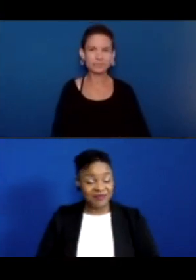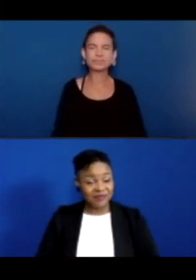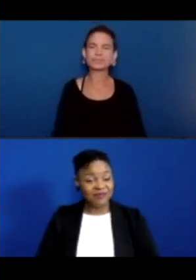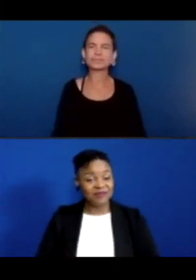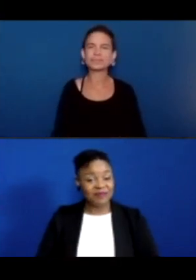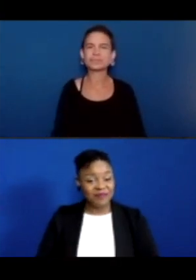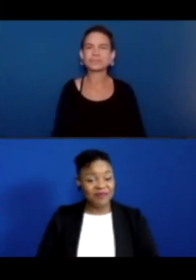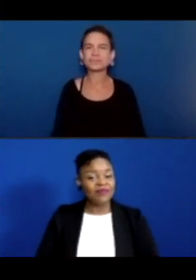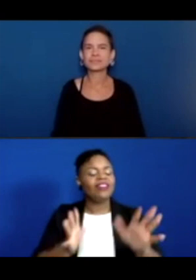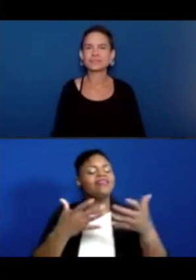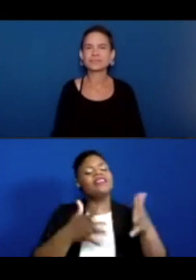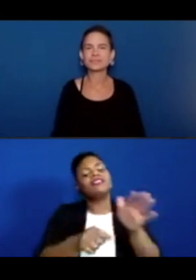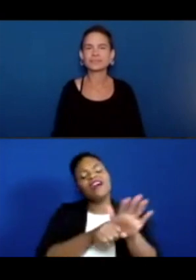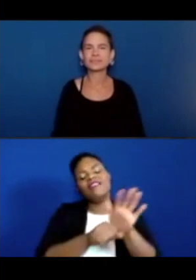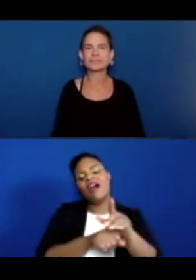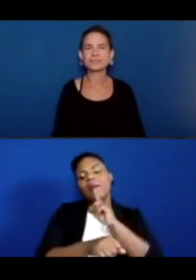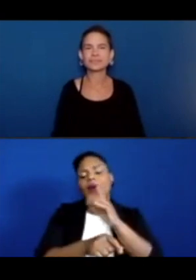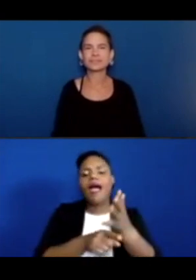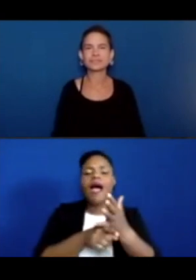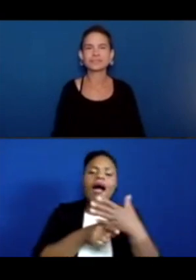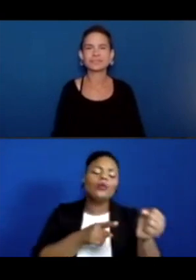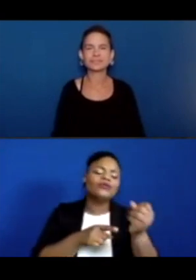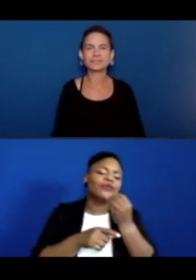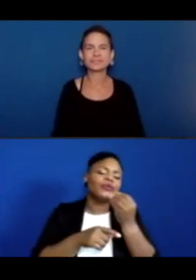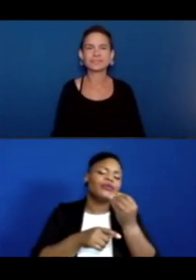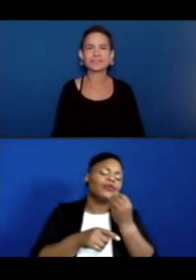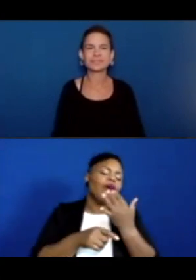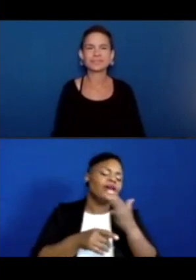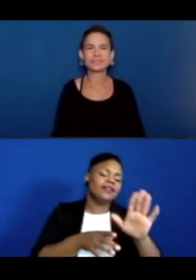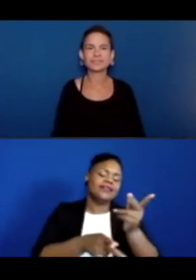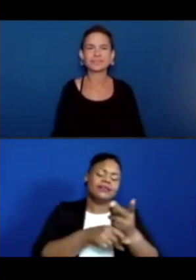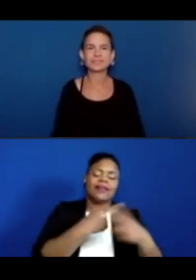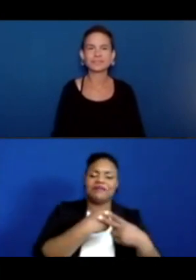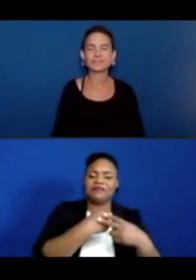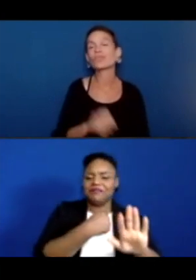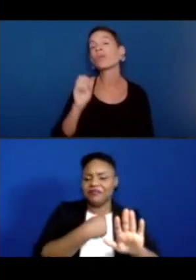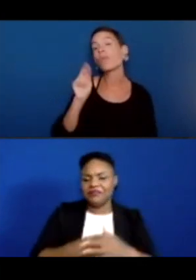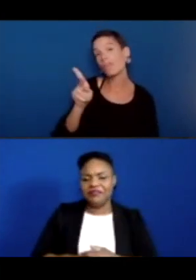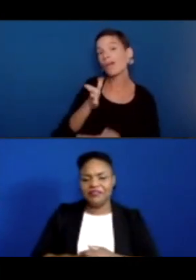Okay, that's enough. We don't want to use all the food coloring. I think they know that it's hot.